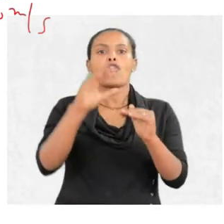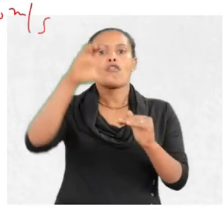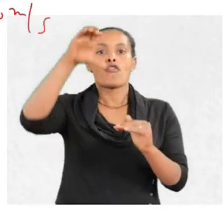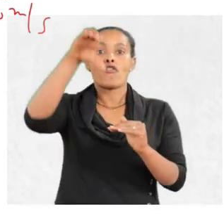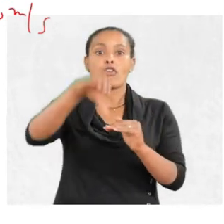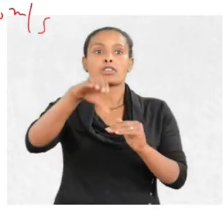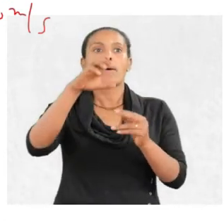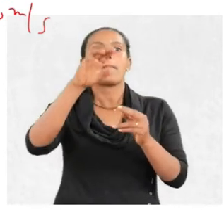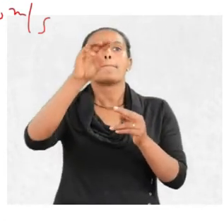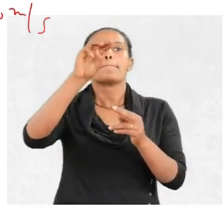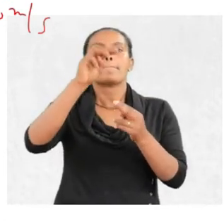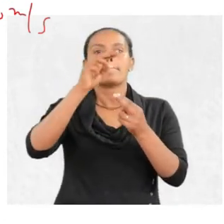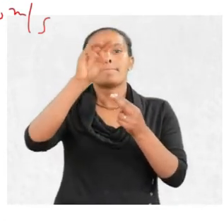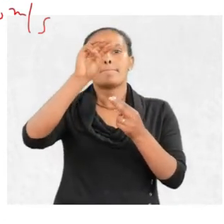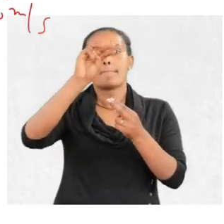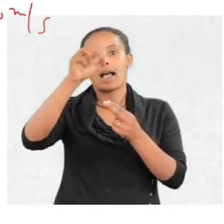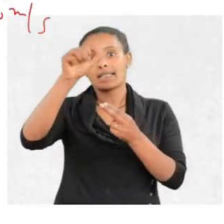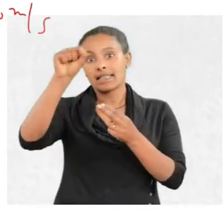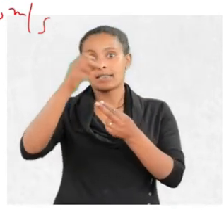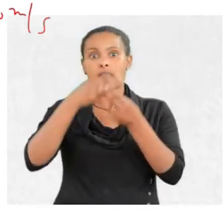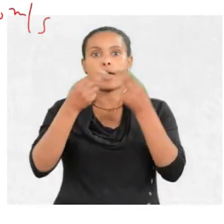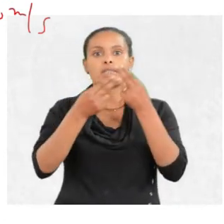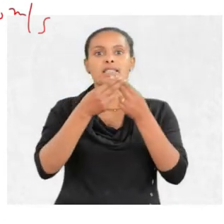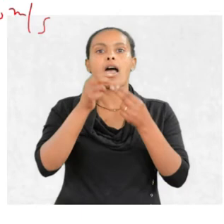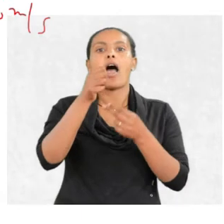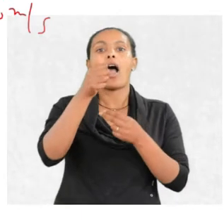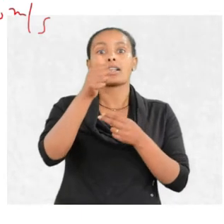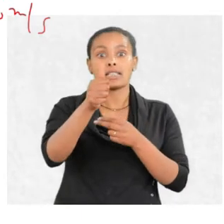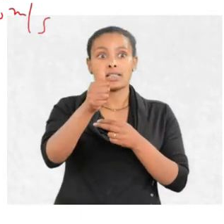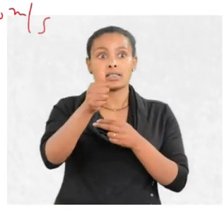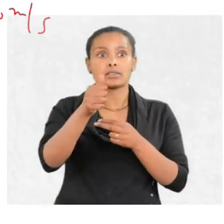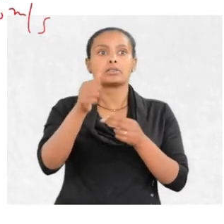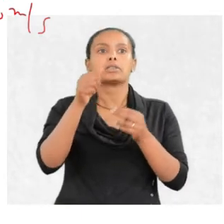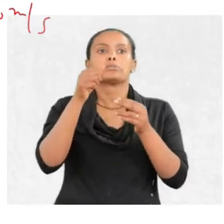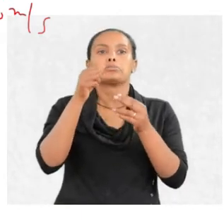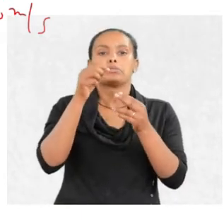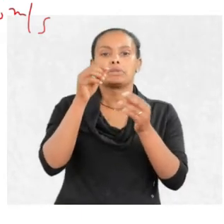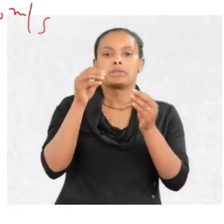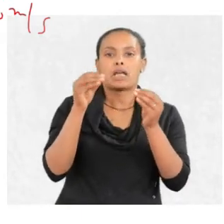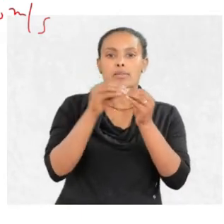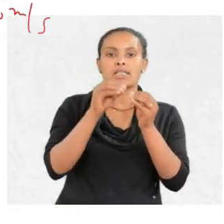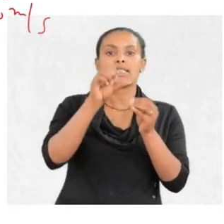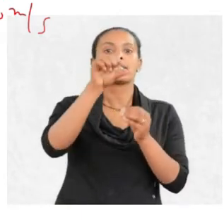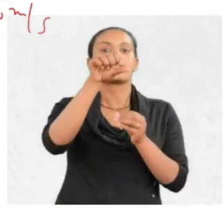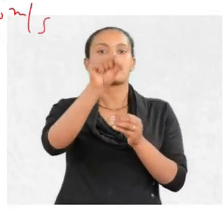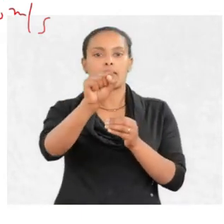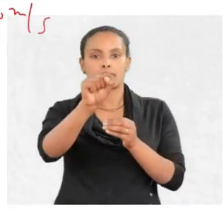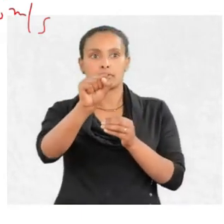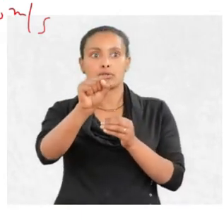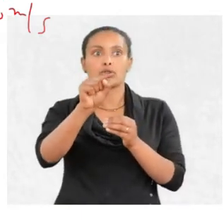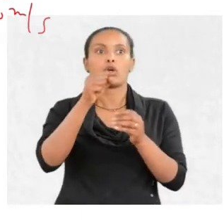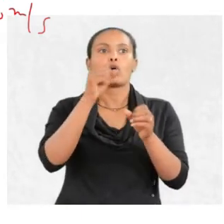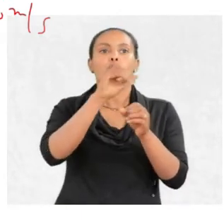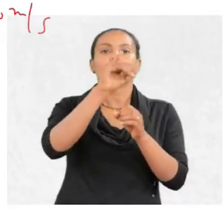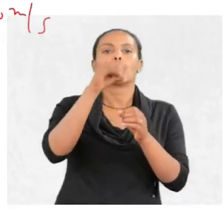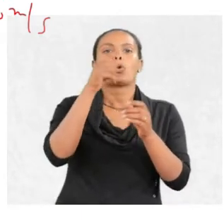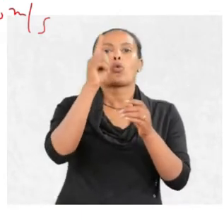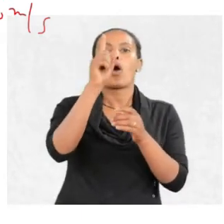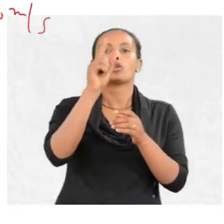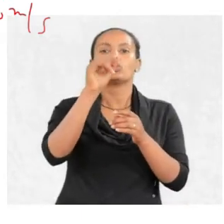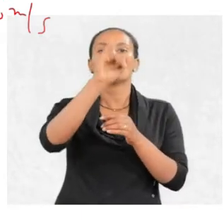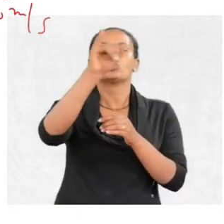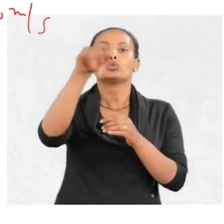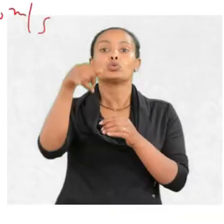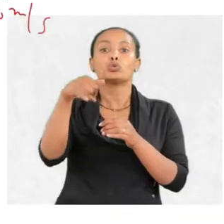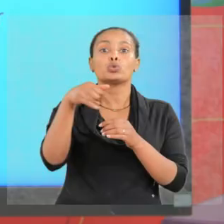is mass times acceleration, mass times acceleration times distance. The units of work is joule, therefore one joule,